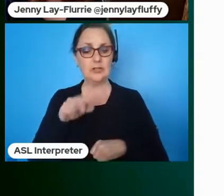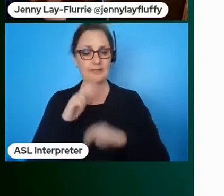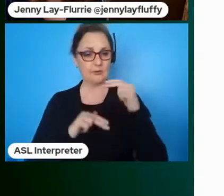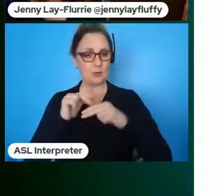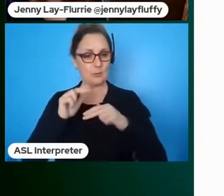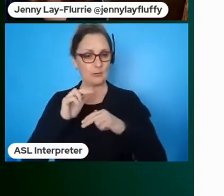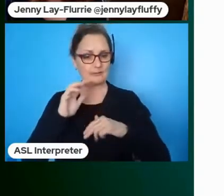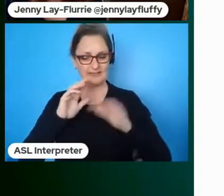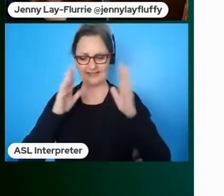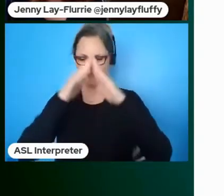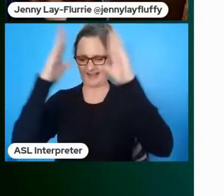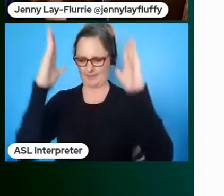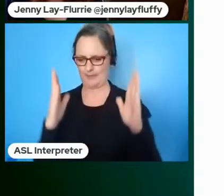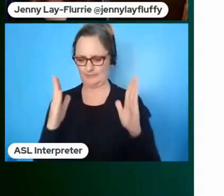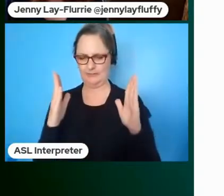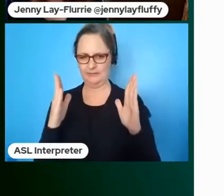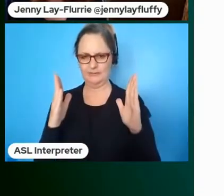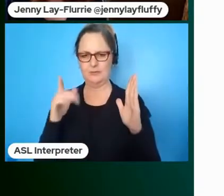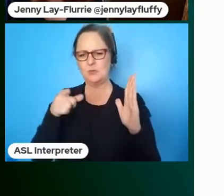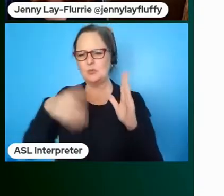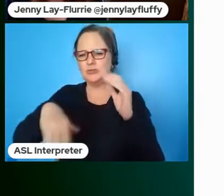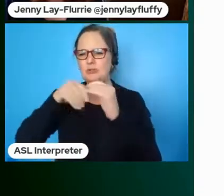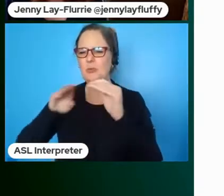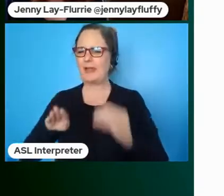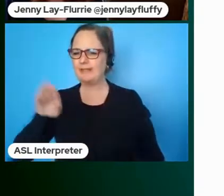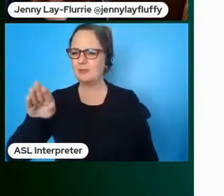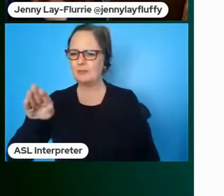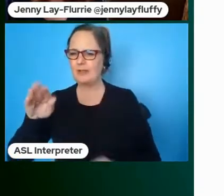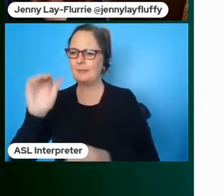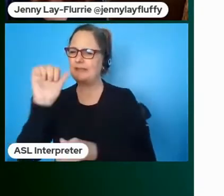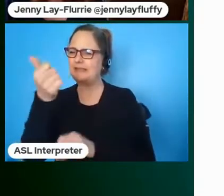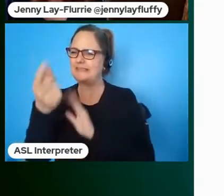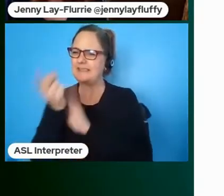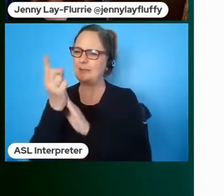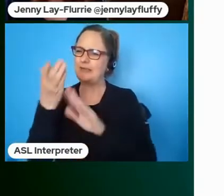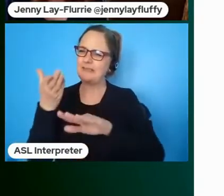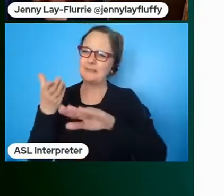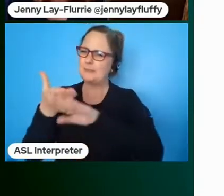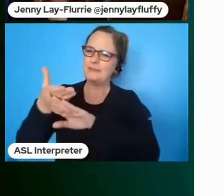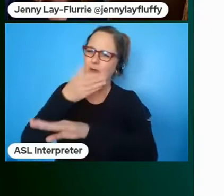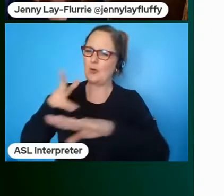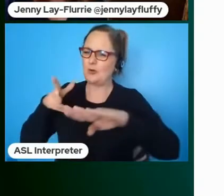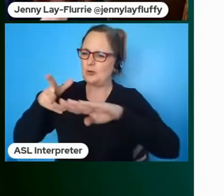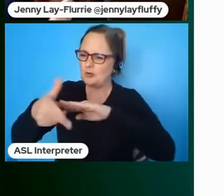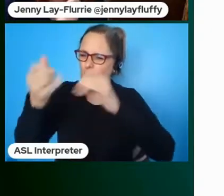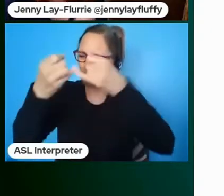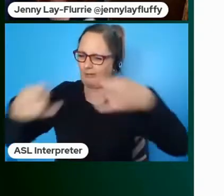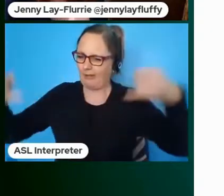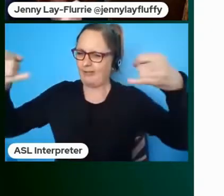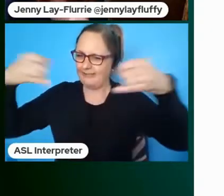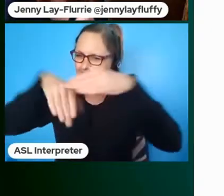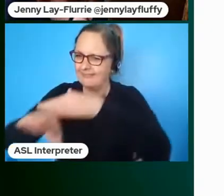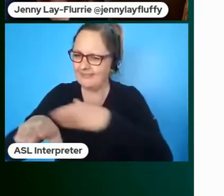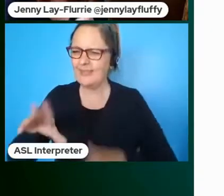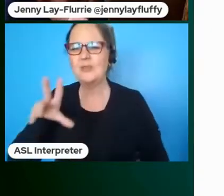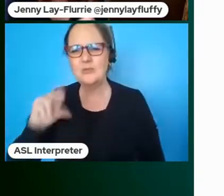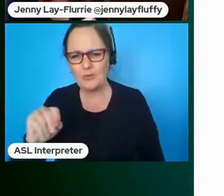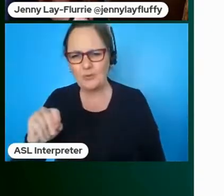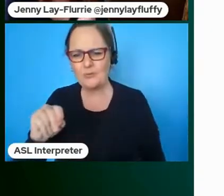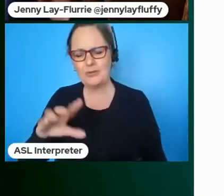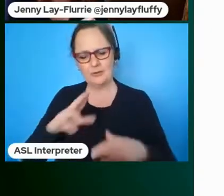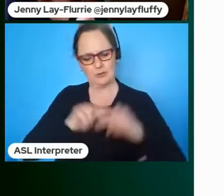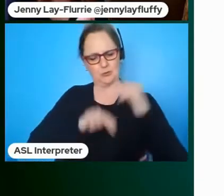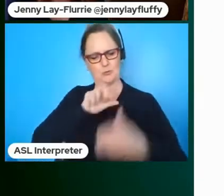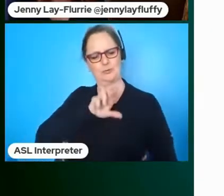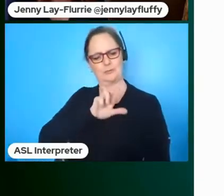a ramp on 10 minutes before you cut the red ribbon no you would make sure that that ramp was embedded into the